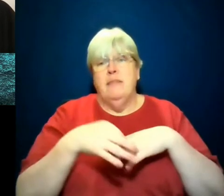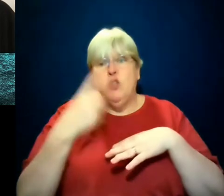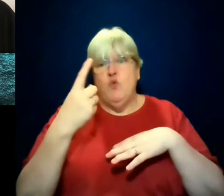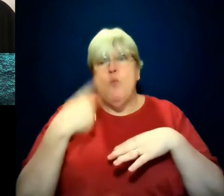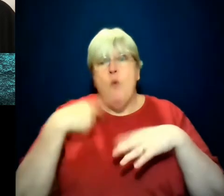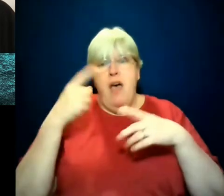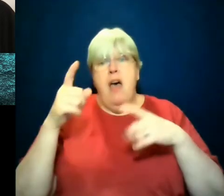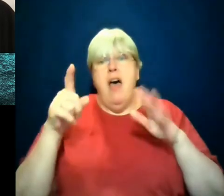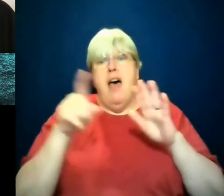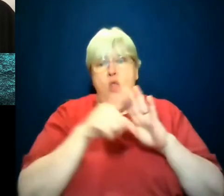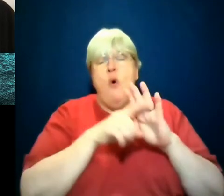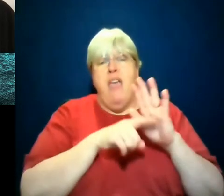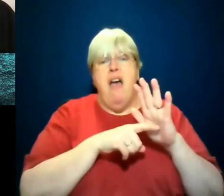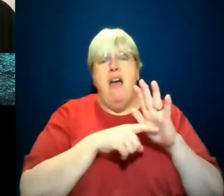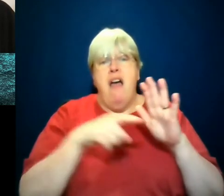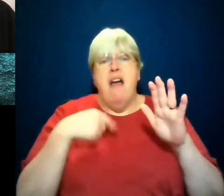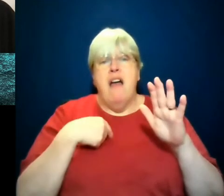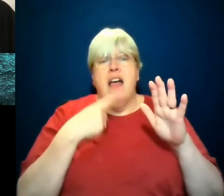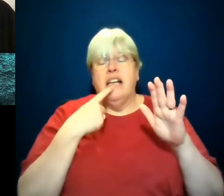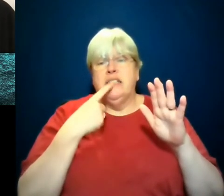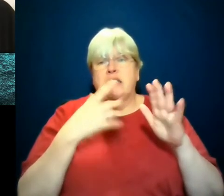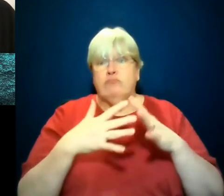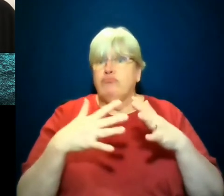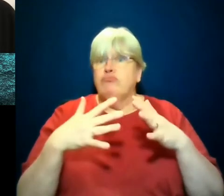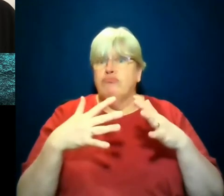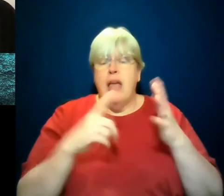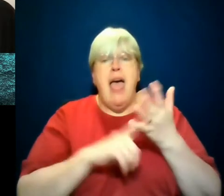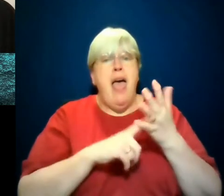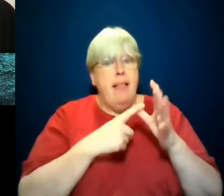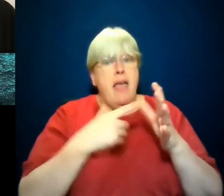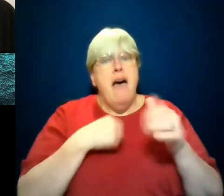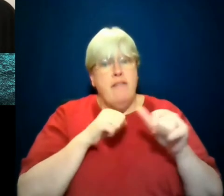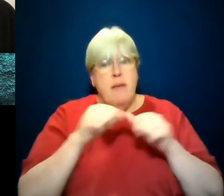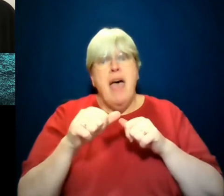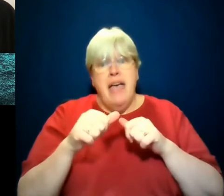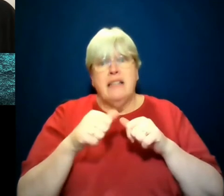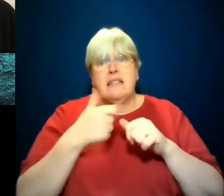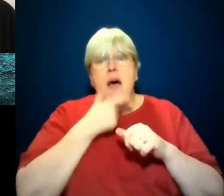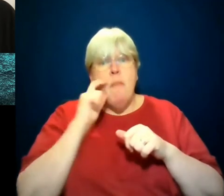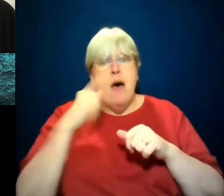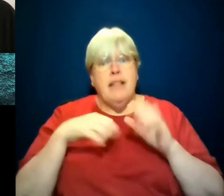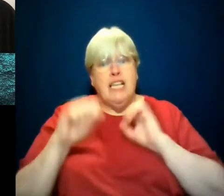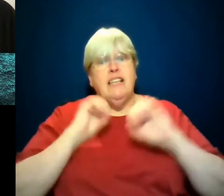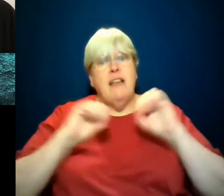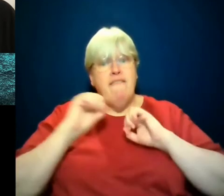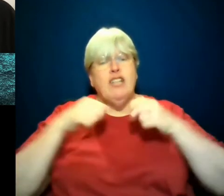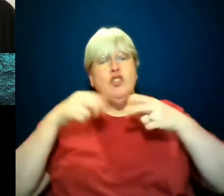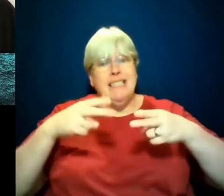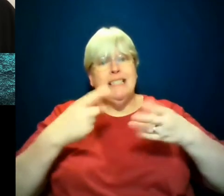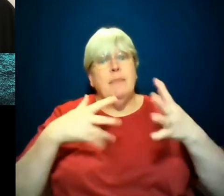Los Angeles has the largest and probably arguably the best public defender system in the country, in America.